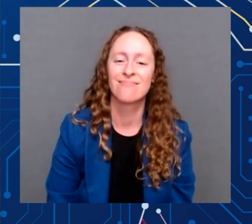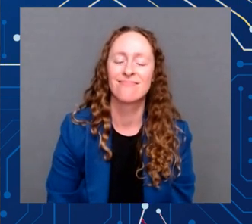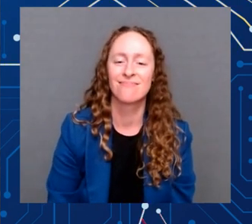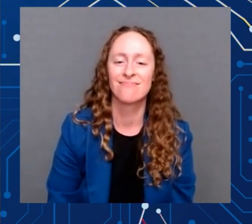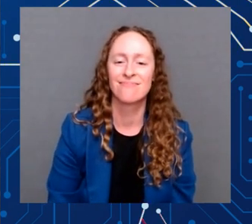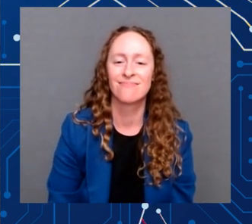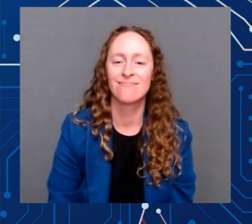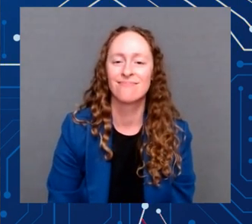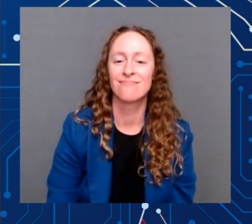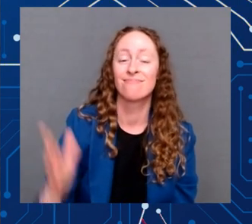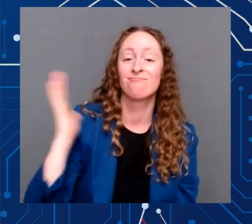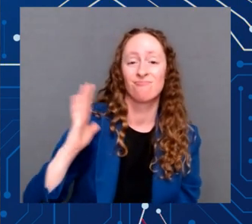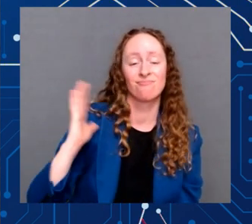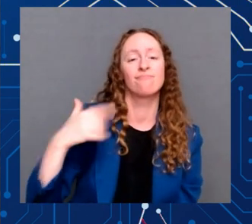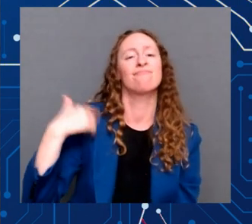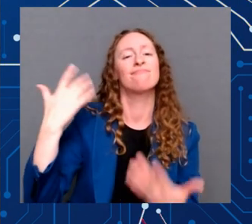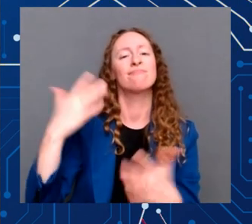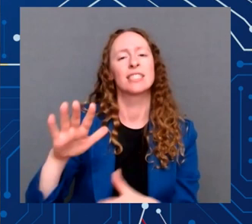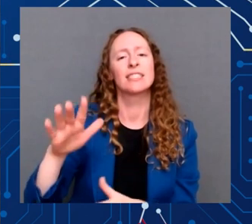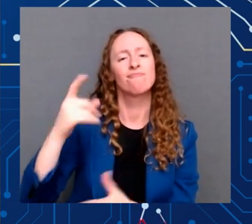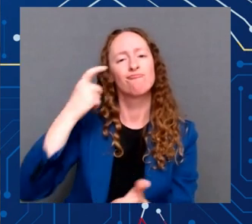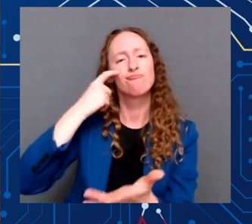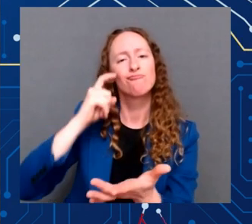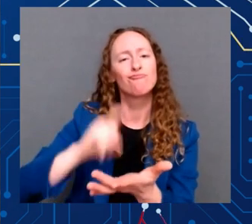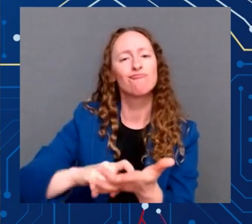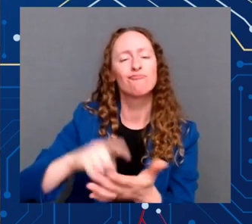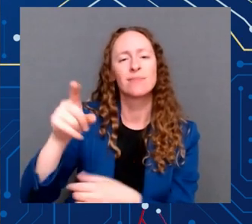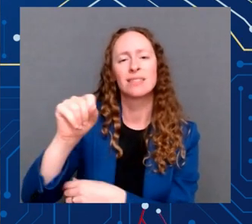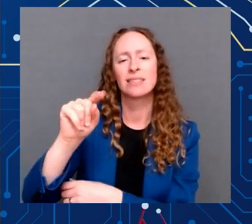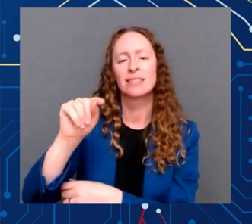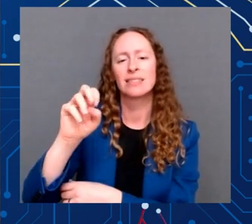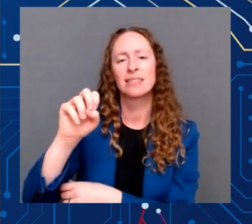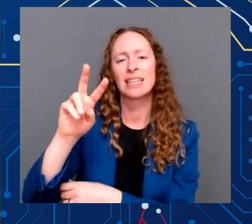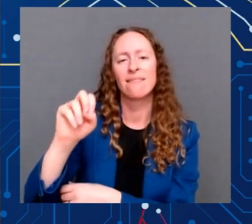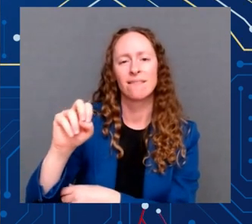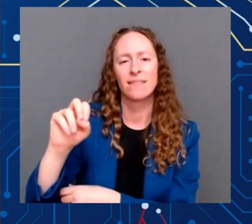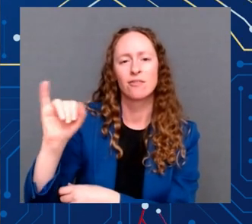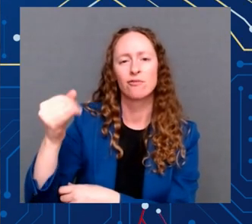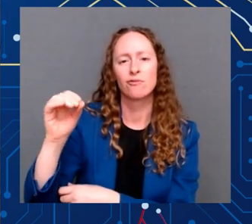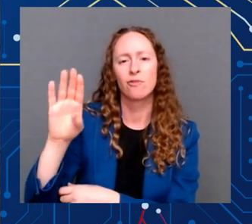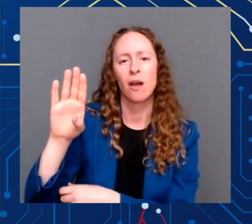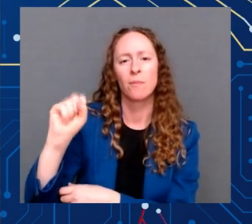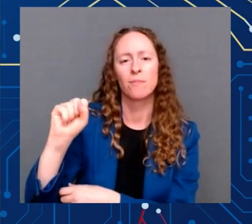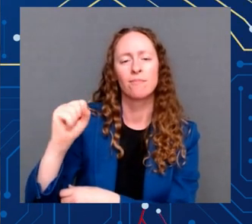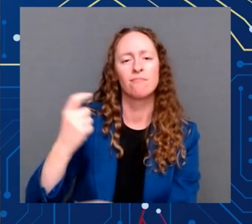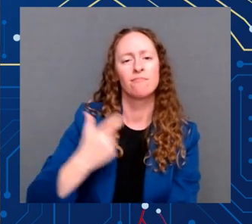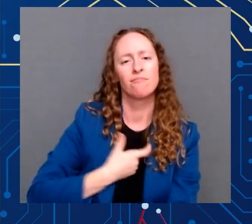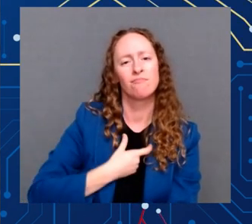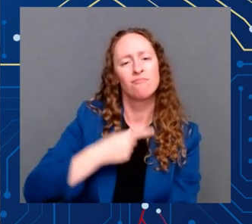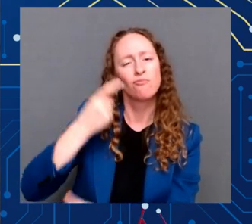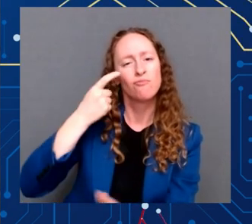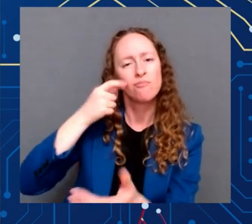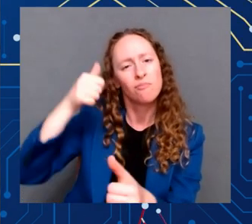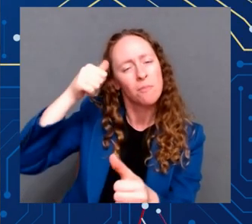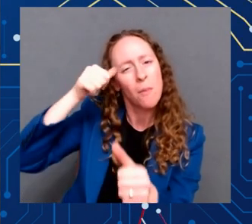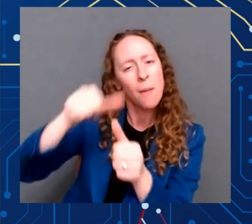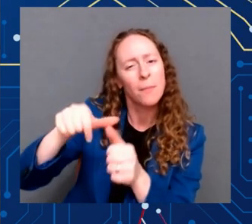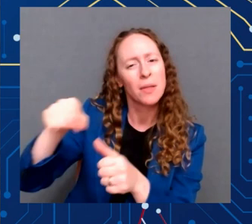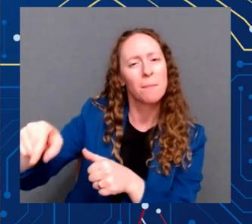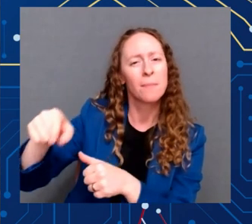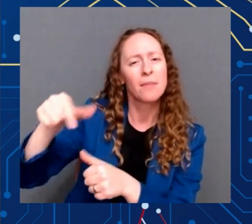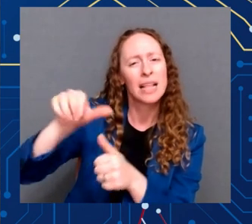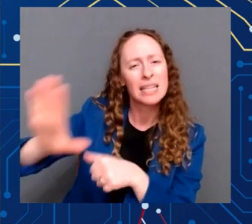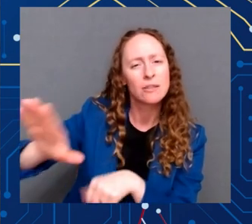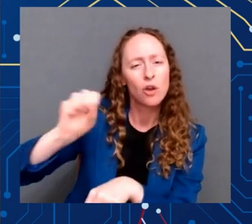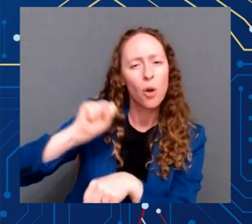he dared to think differently, embodied that in most of American questions. What next? The CHIPS and